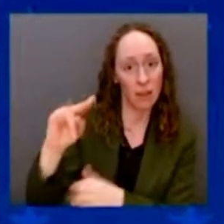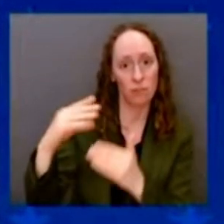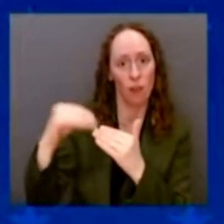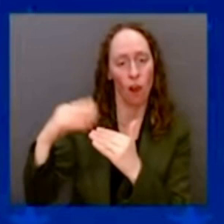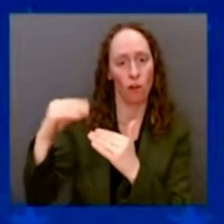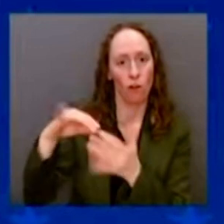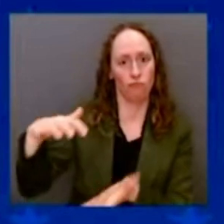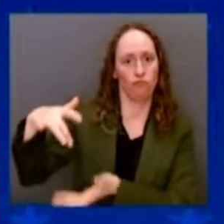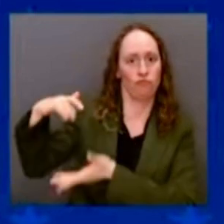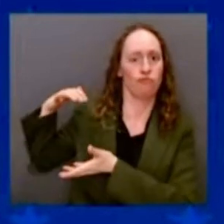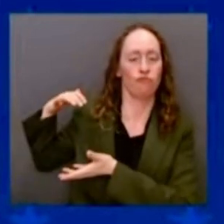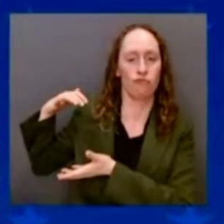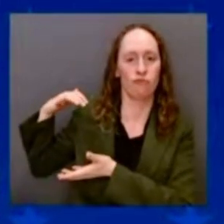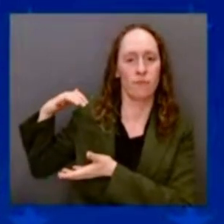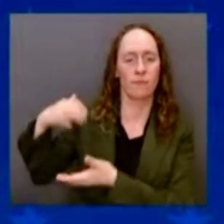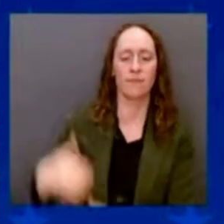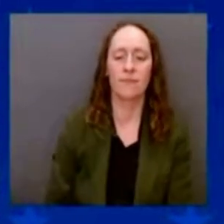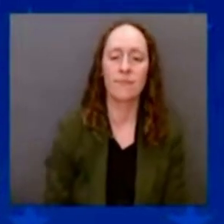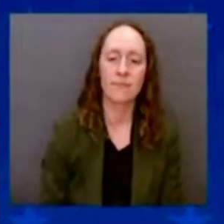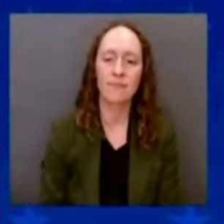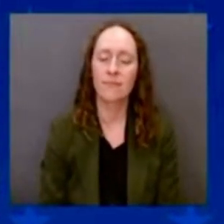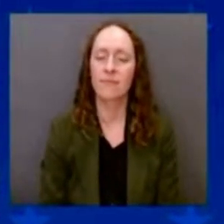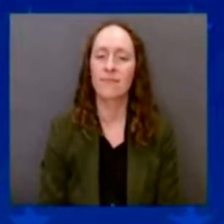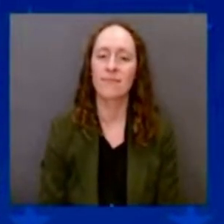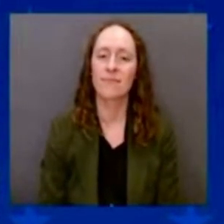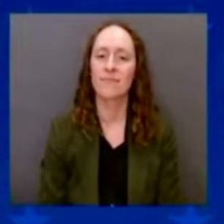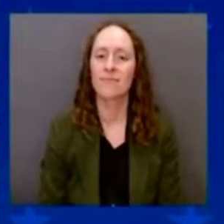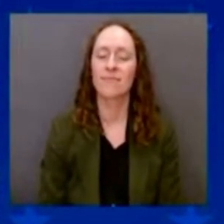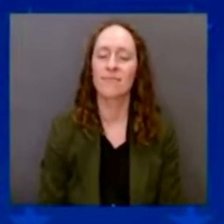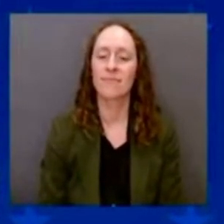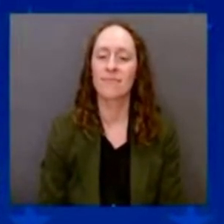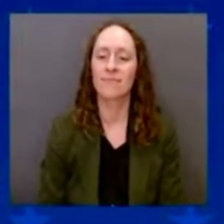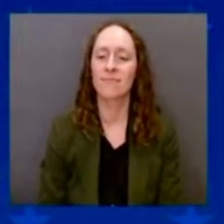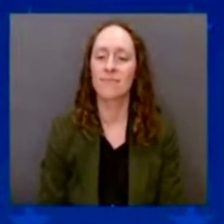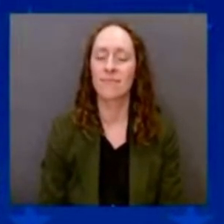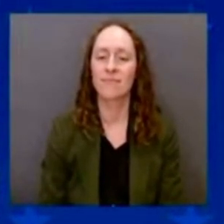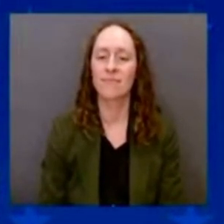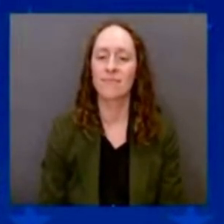Millions of Americans have diabetes. They need insulin literally to stay alive.